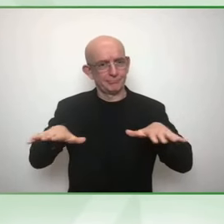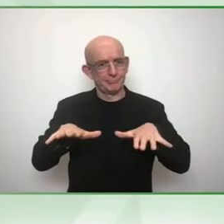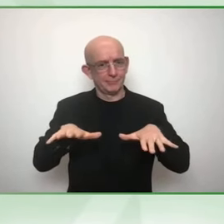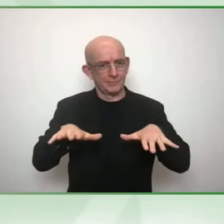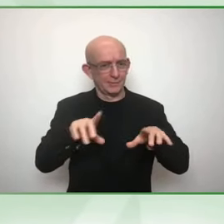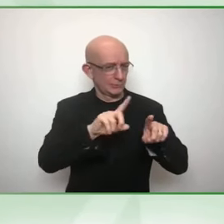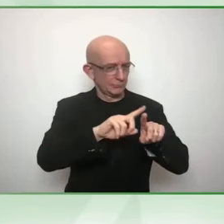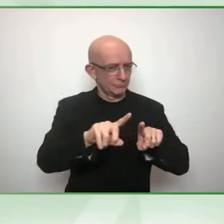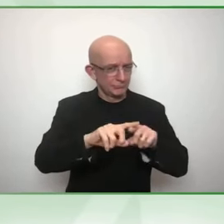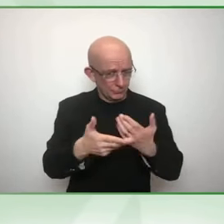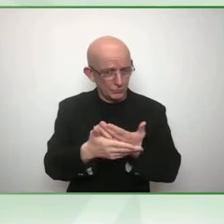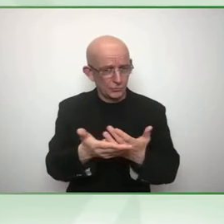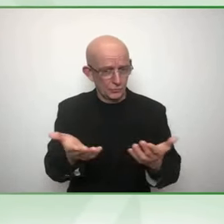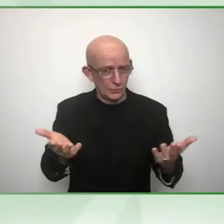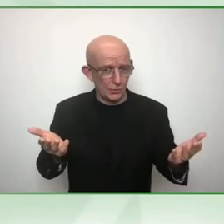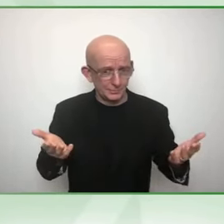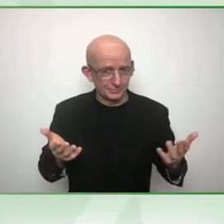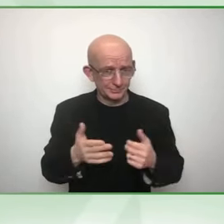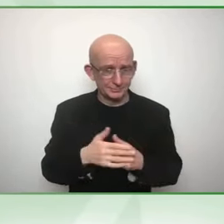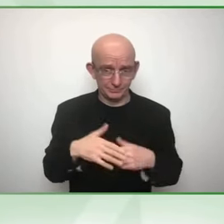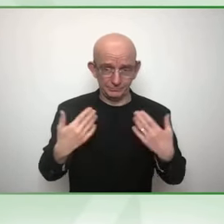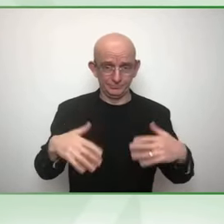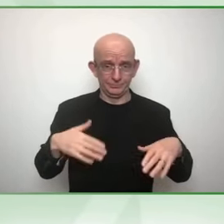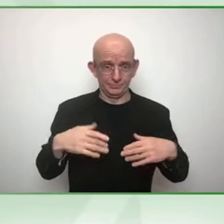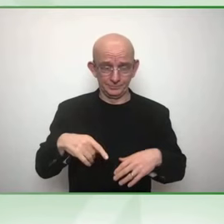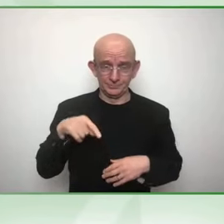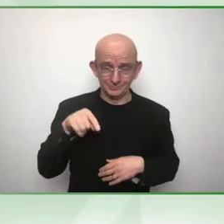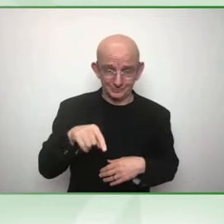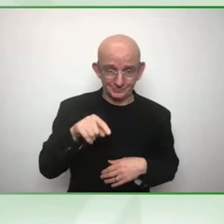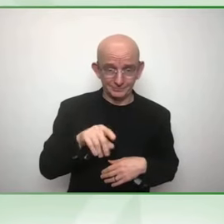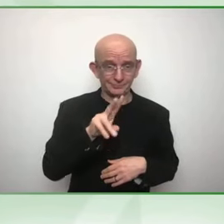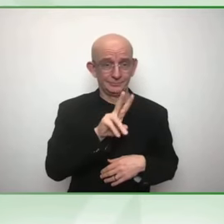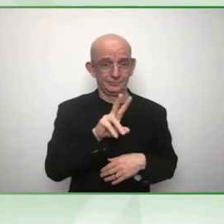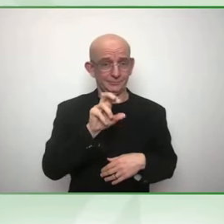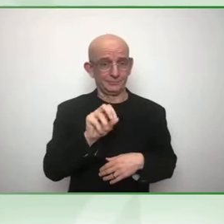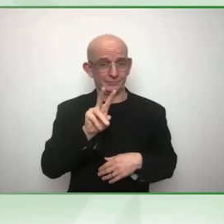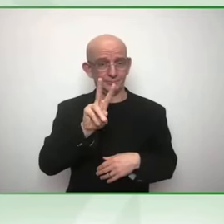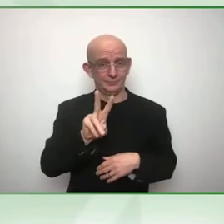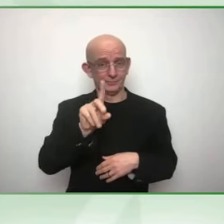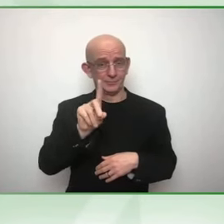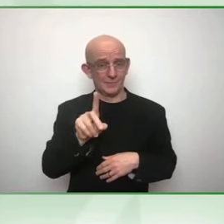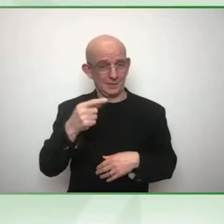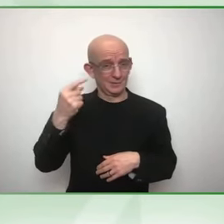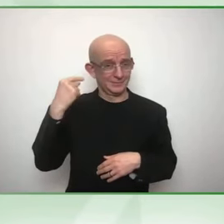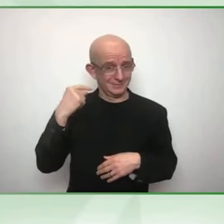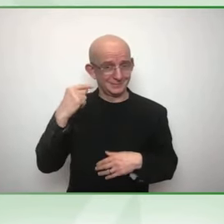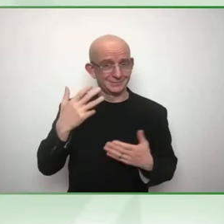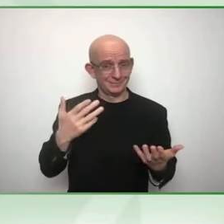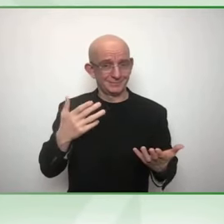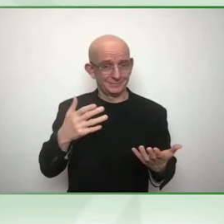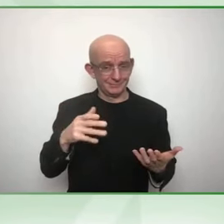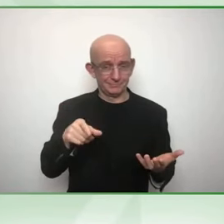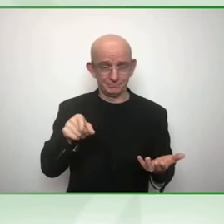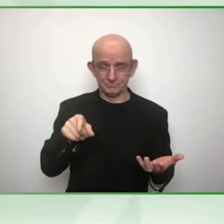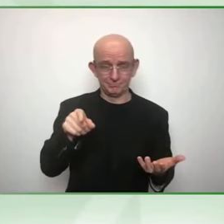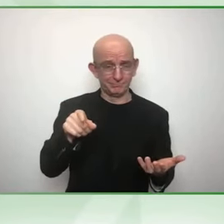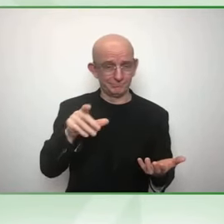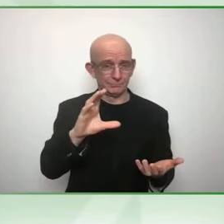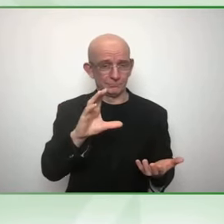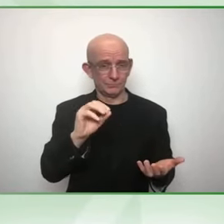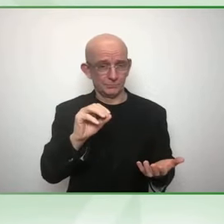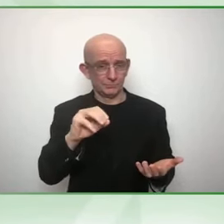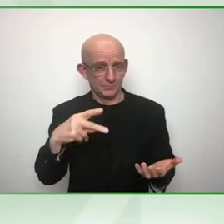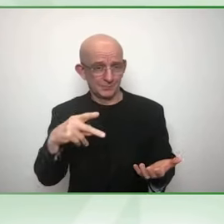for Energy could not get in to join in the discussions about the safety and the wellbeing of our planet and